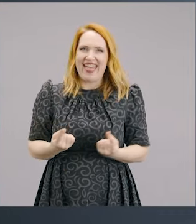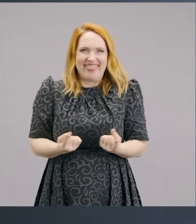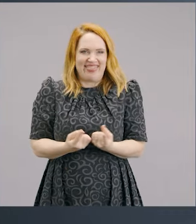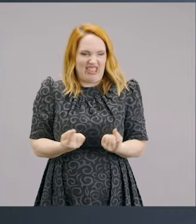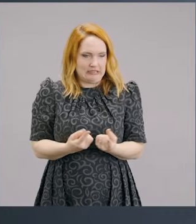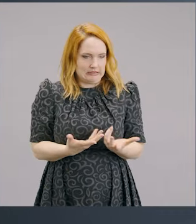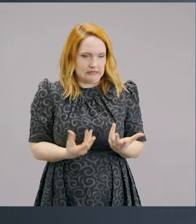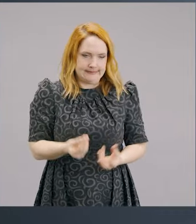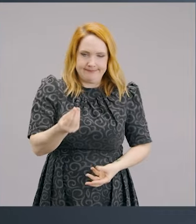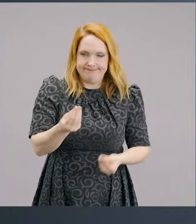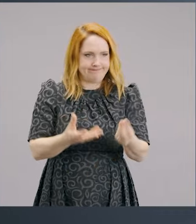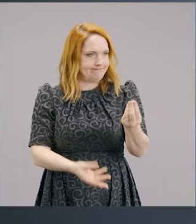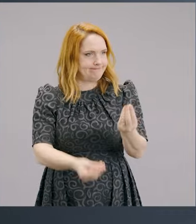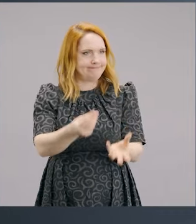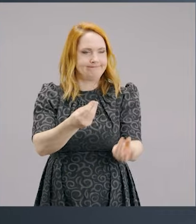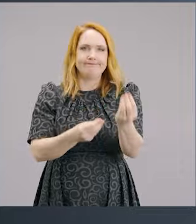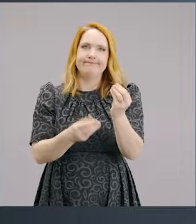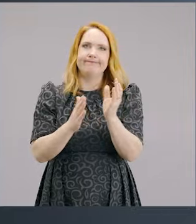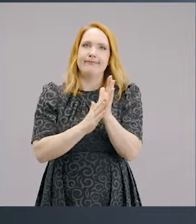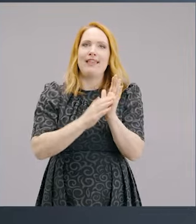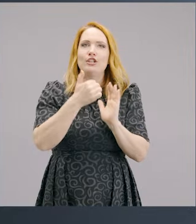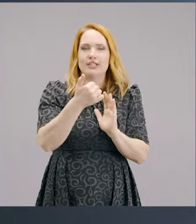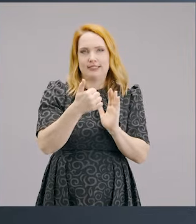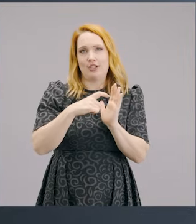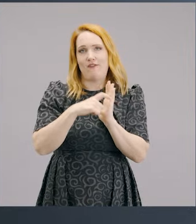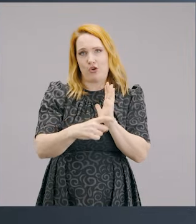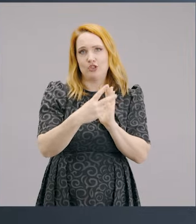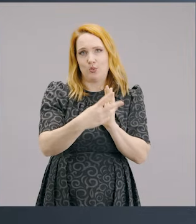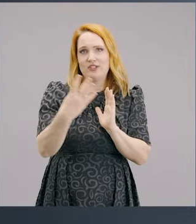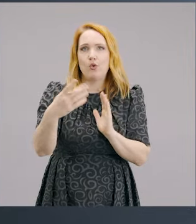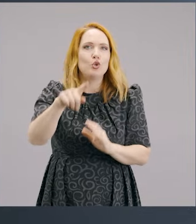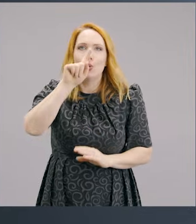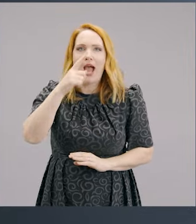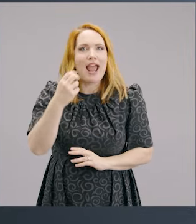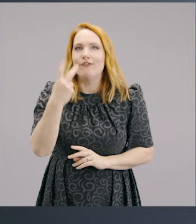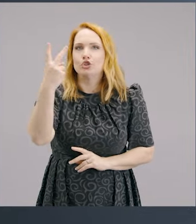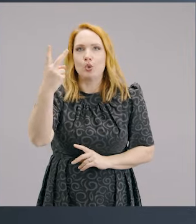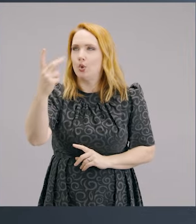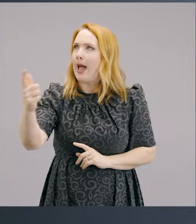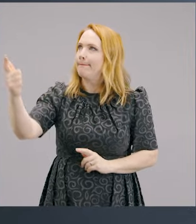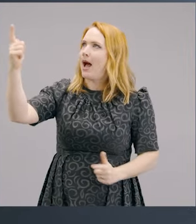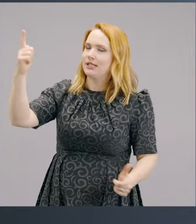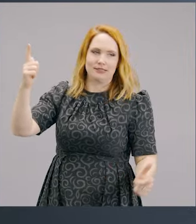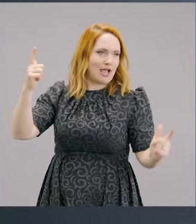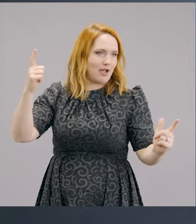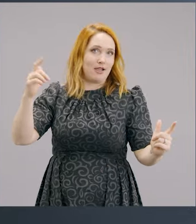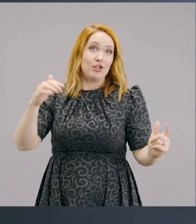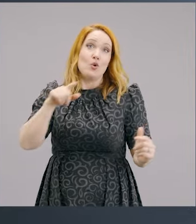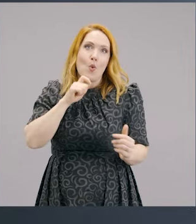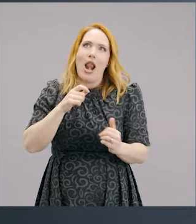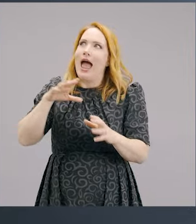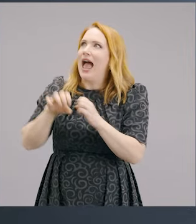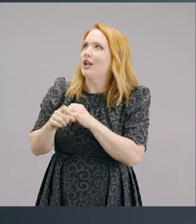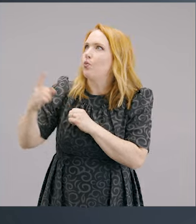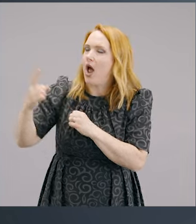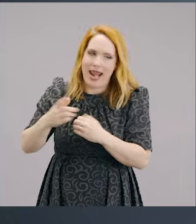Jesus said a little bit later on in Matthew 6, verse 24, No one can serve two masters, for you will either hate one and love the other.